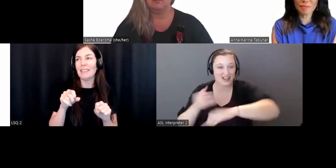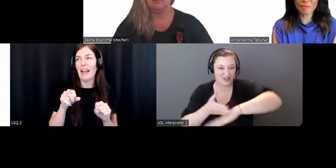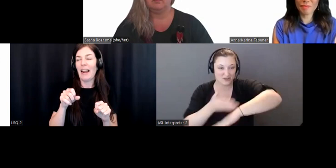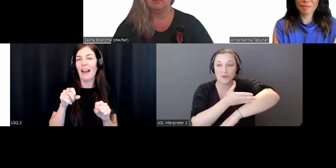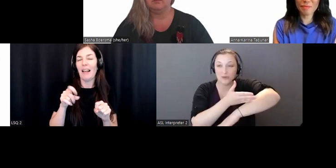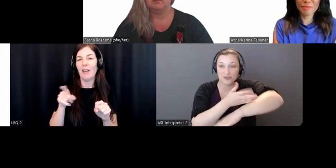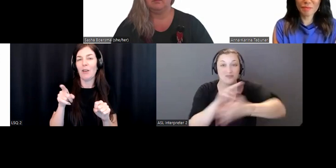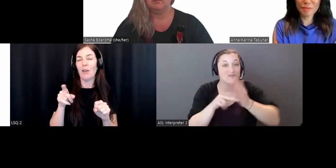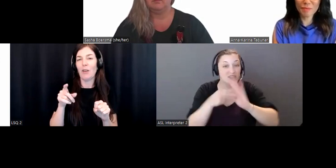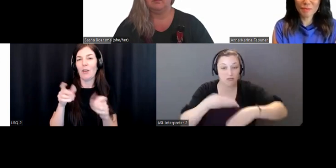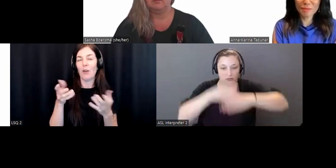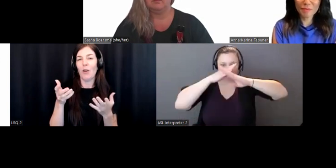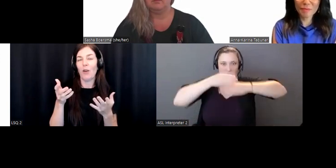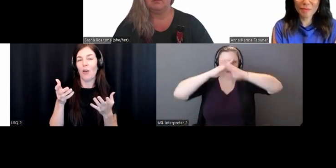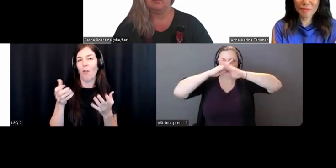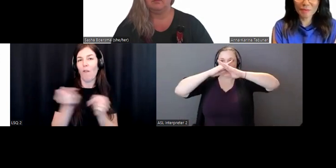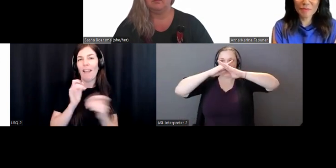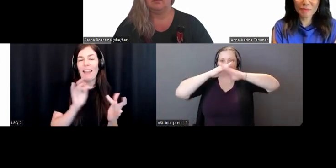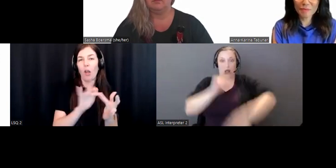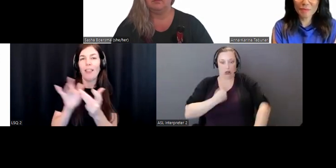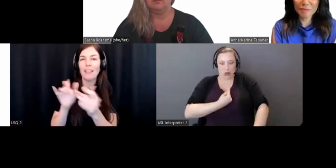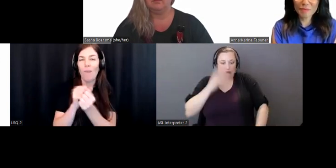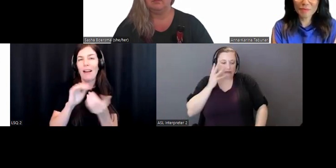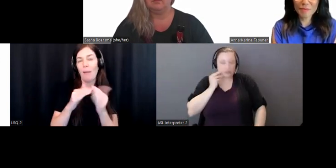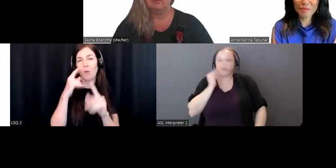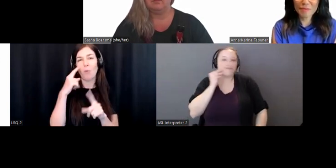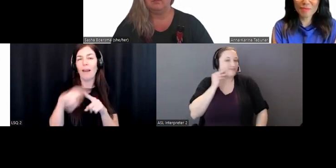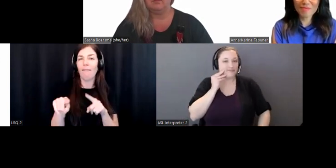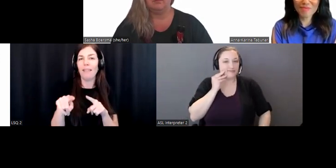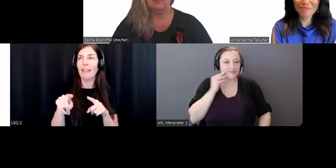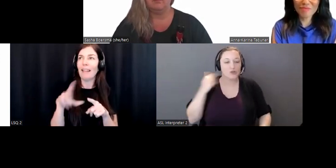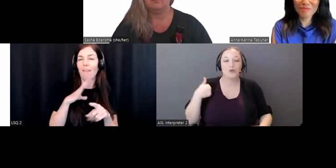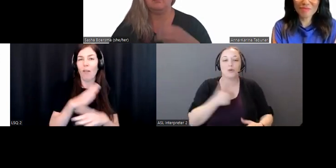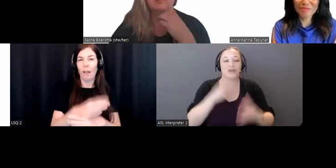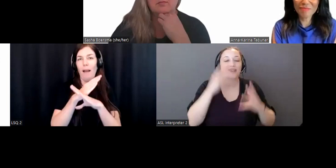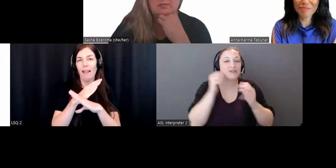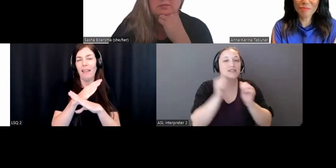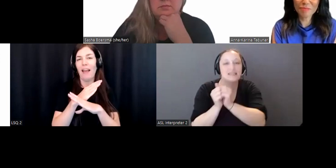barriers in isolation. So that would be my addition.